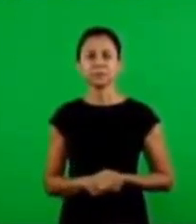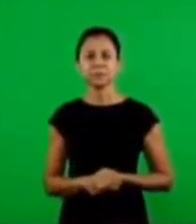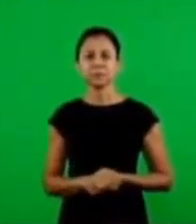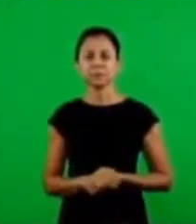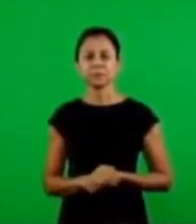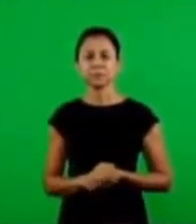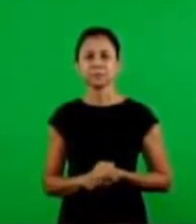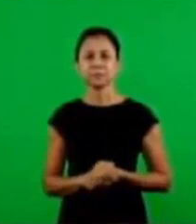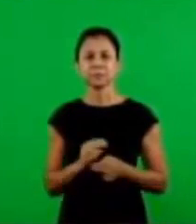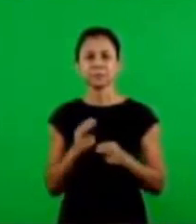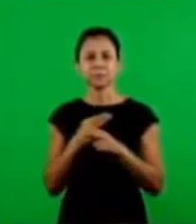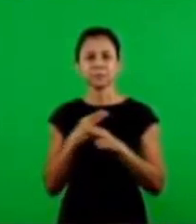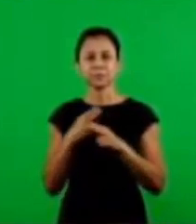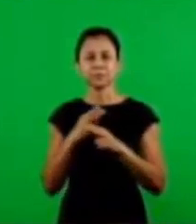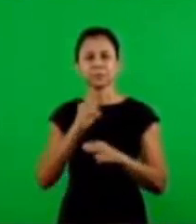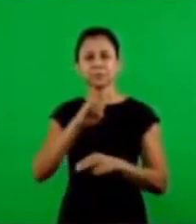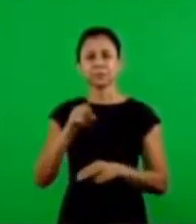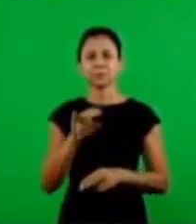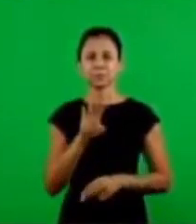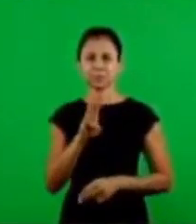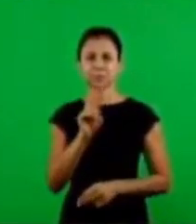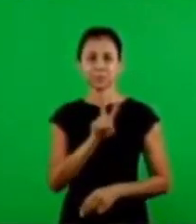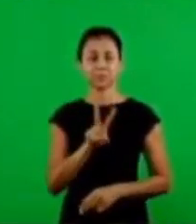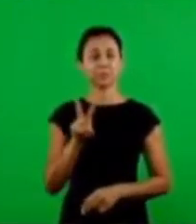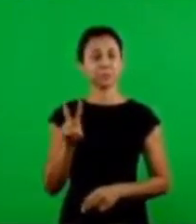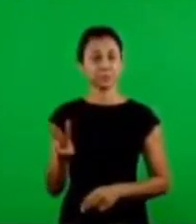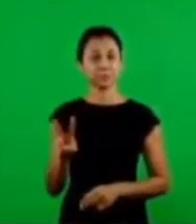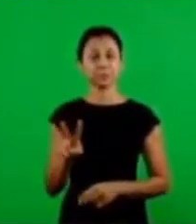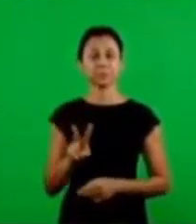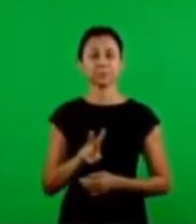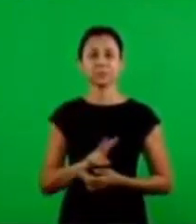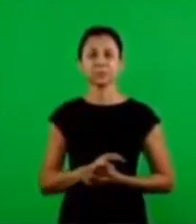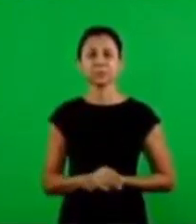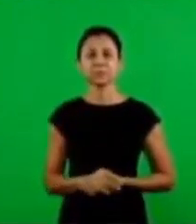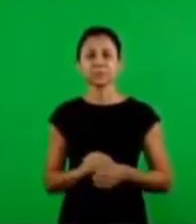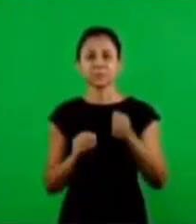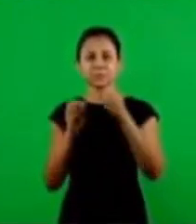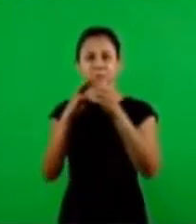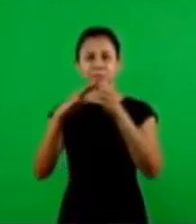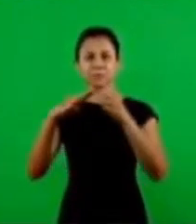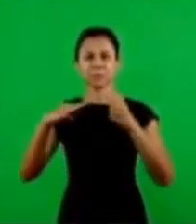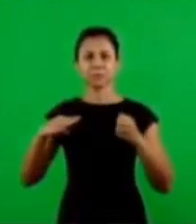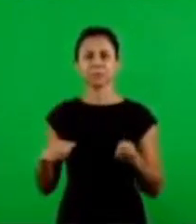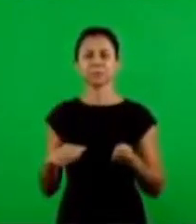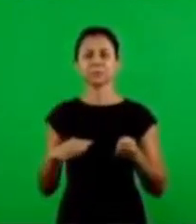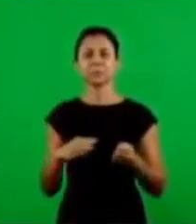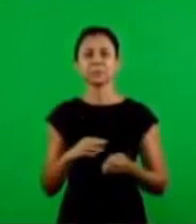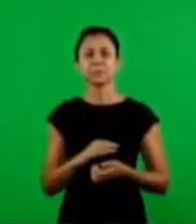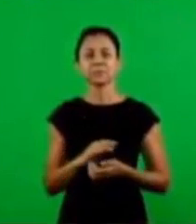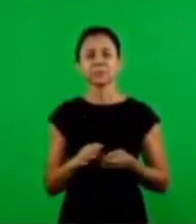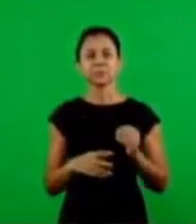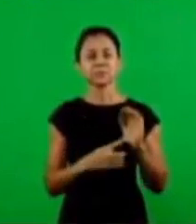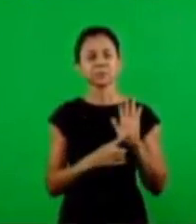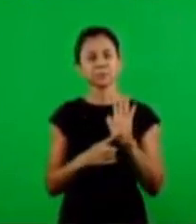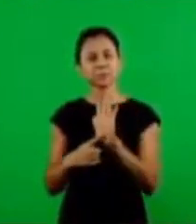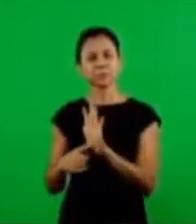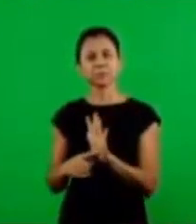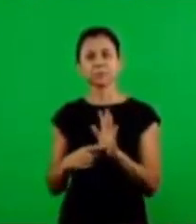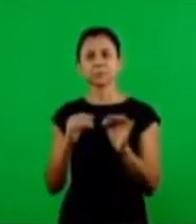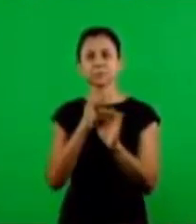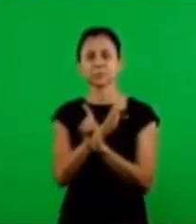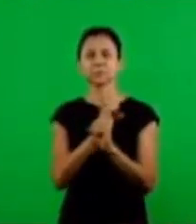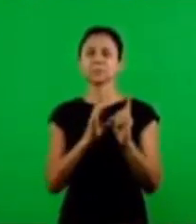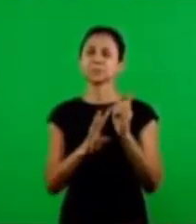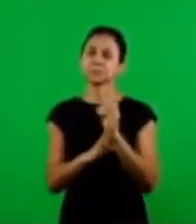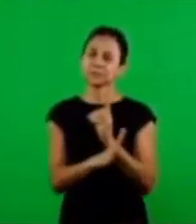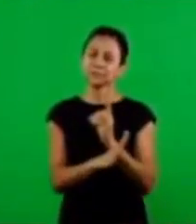we are here on the amphitheater, doing the